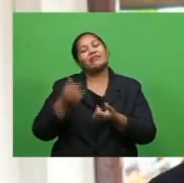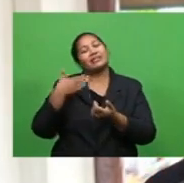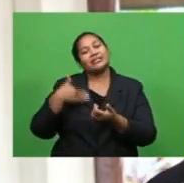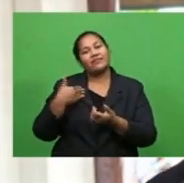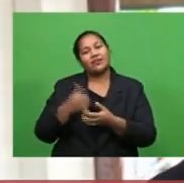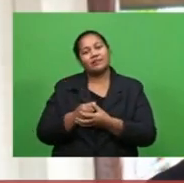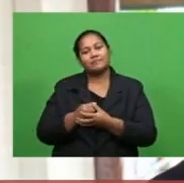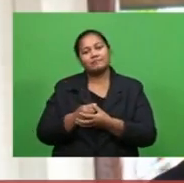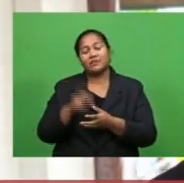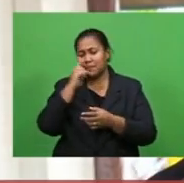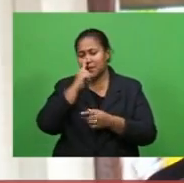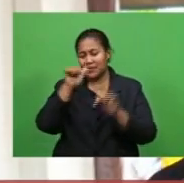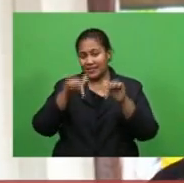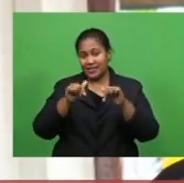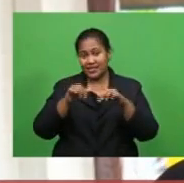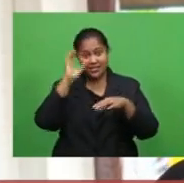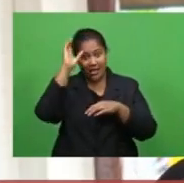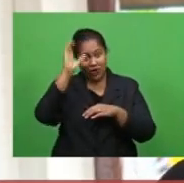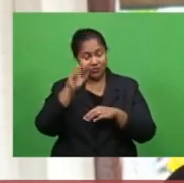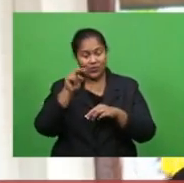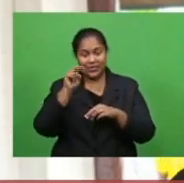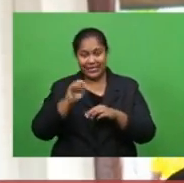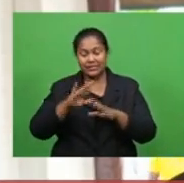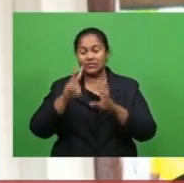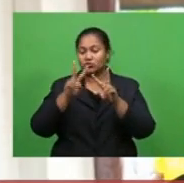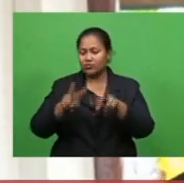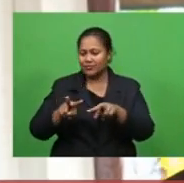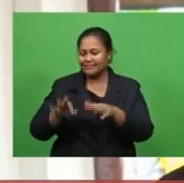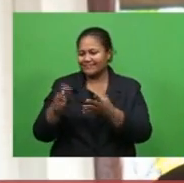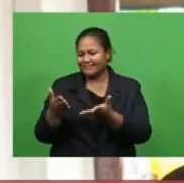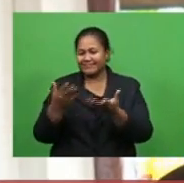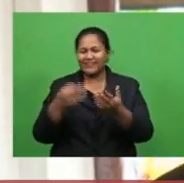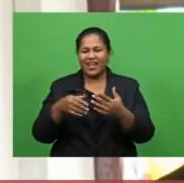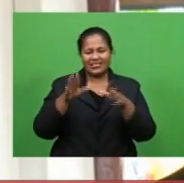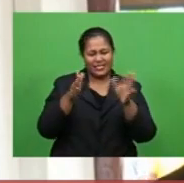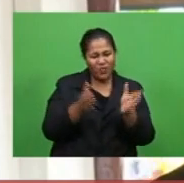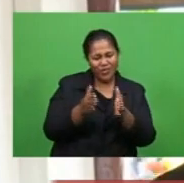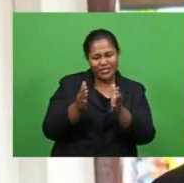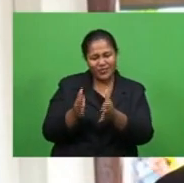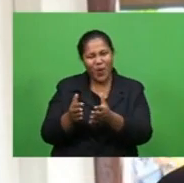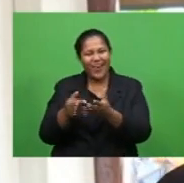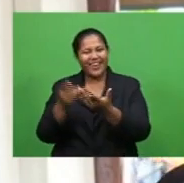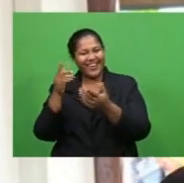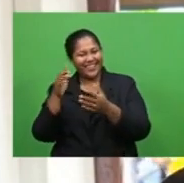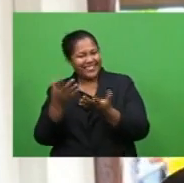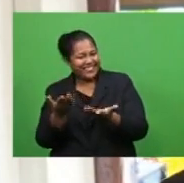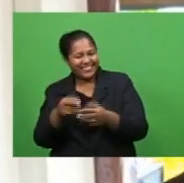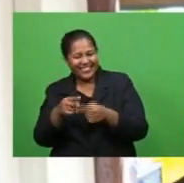this country, we need to look at smaller initiatives where it matters most.